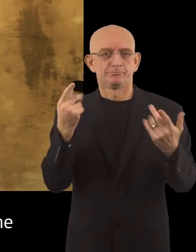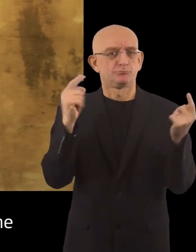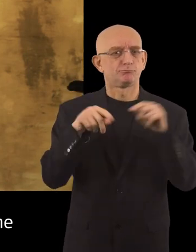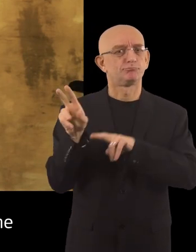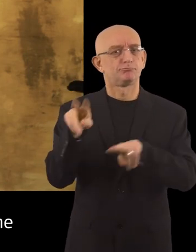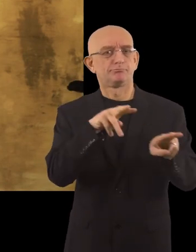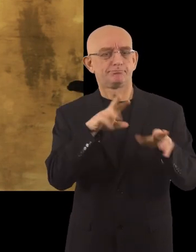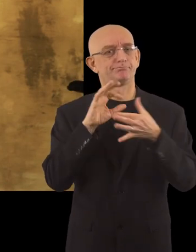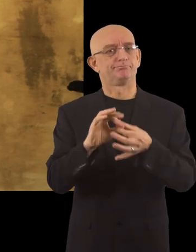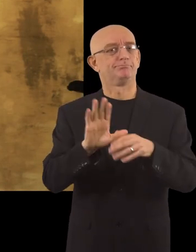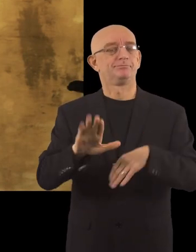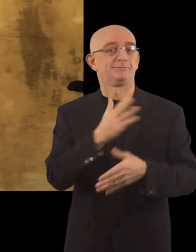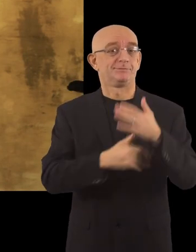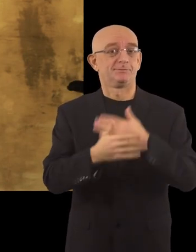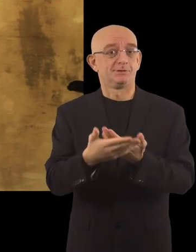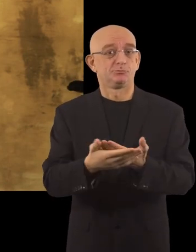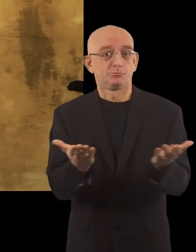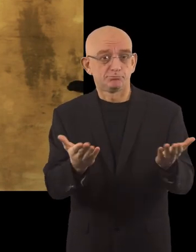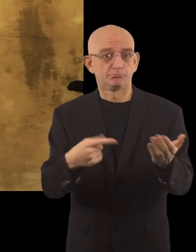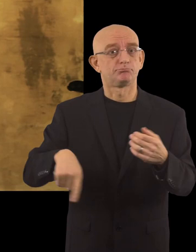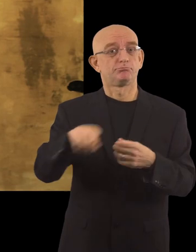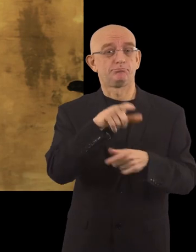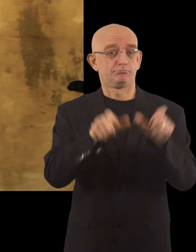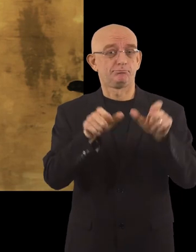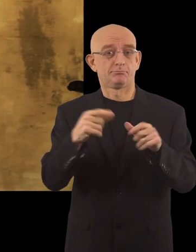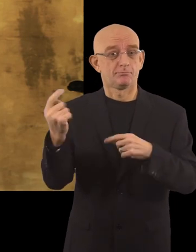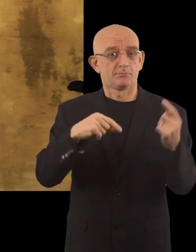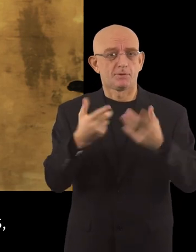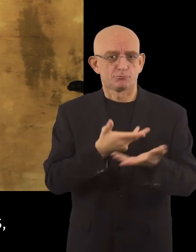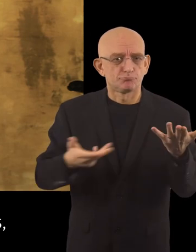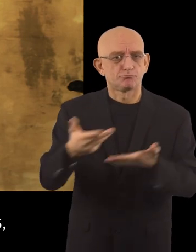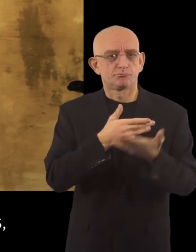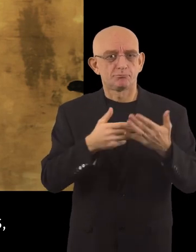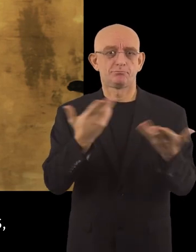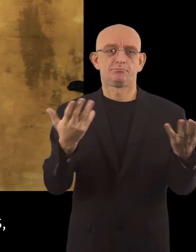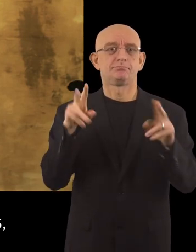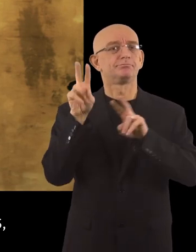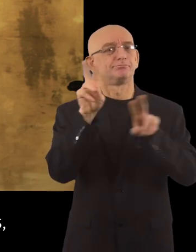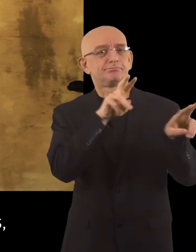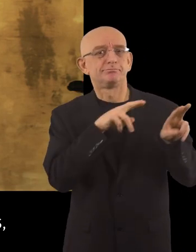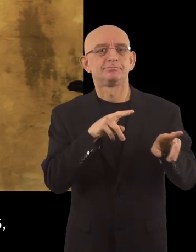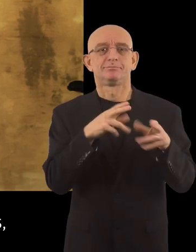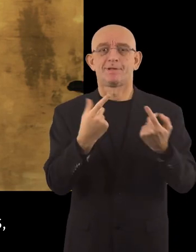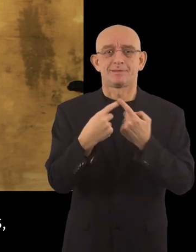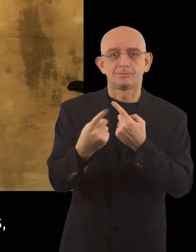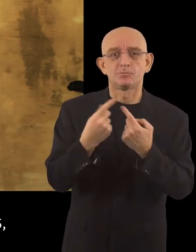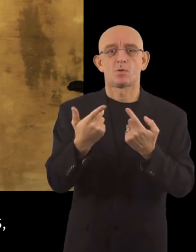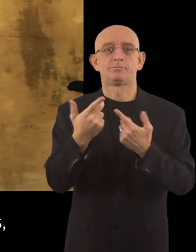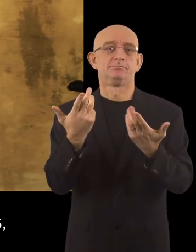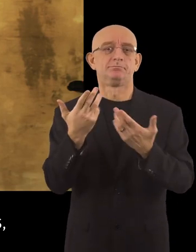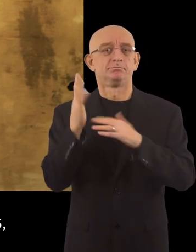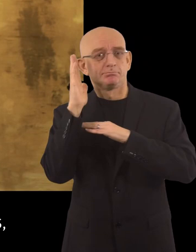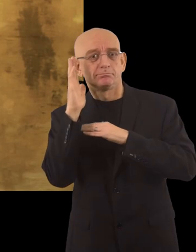disability-free tourism. We have joined. Our attractions, public transportation,